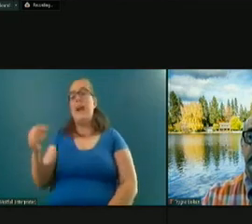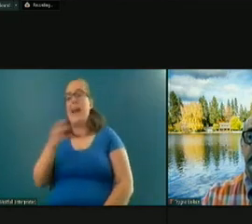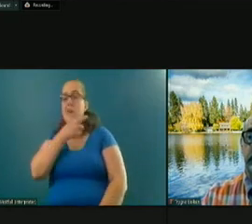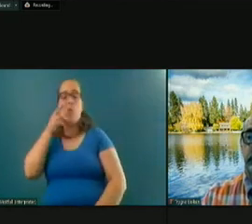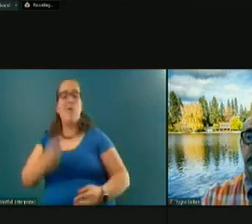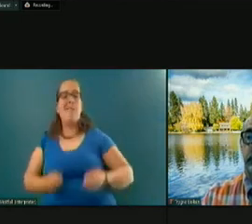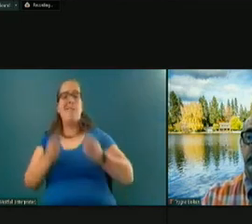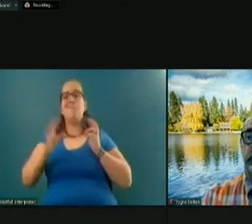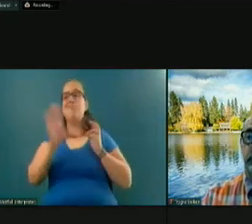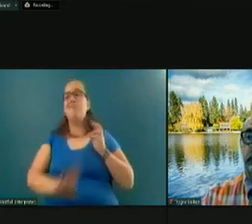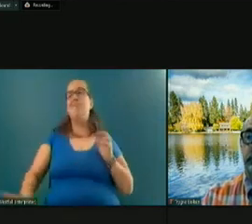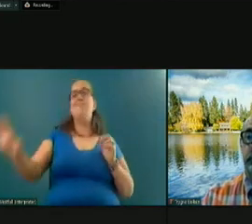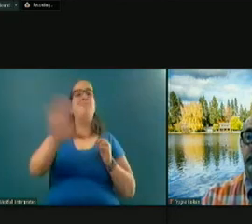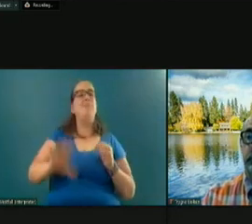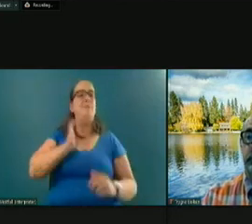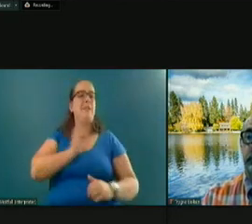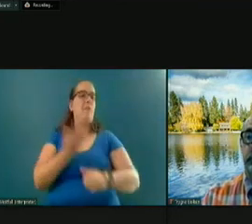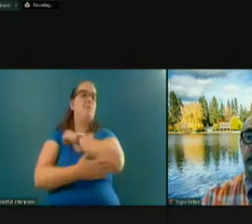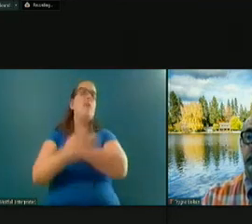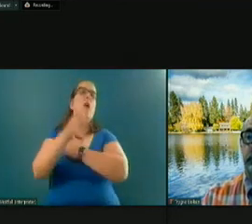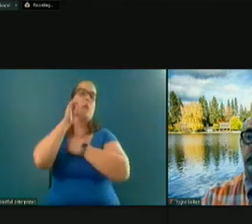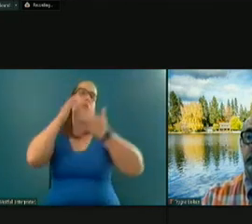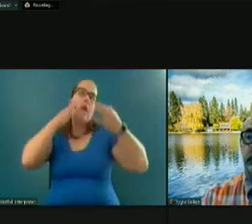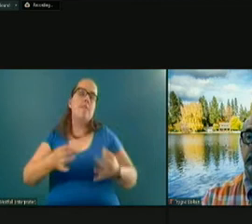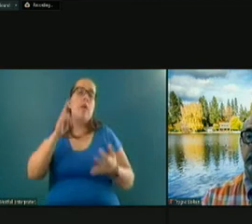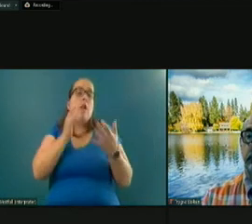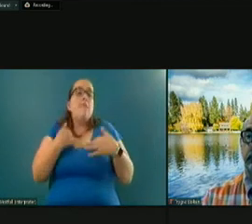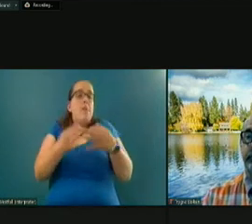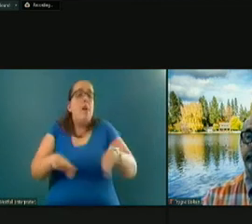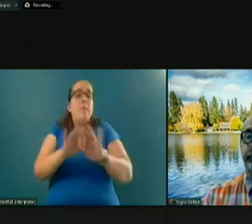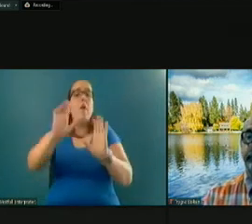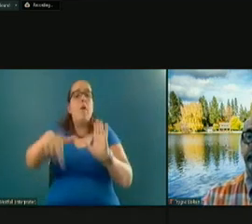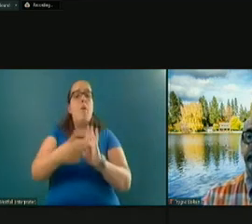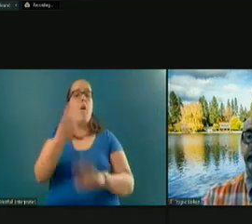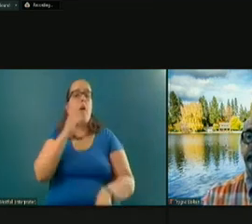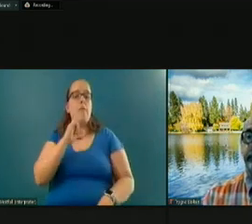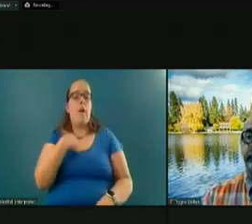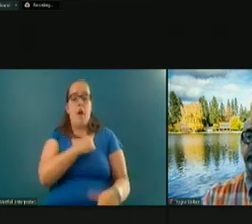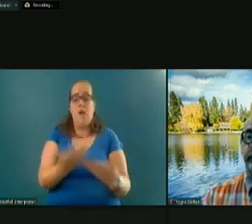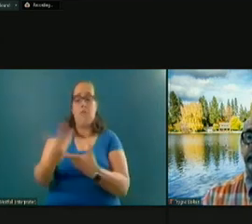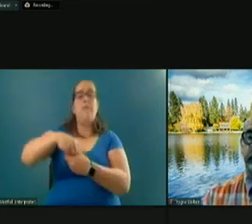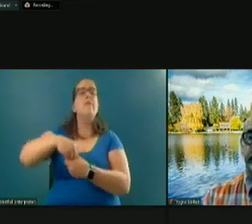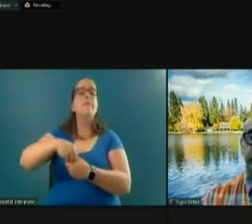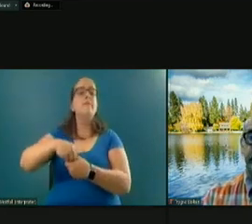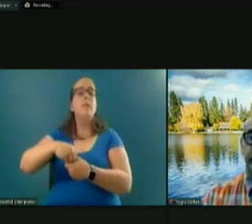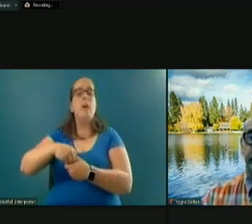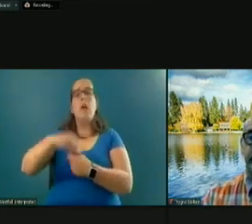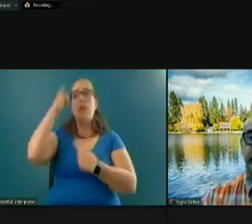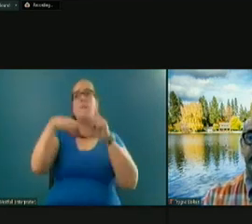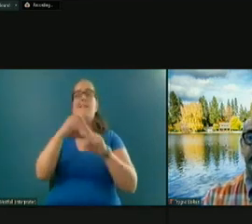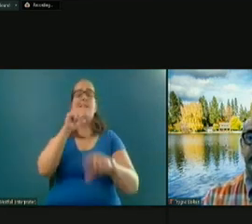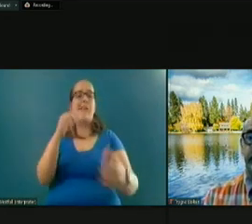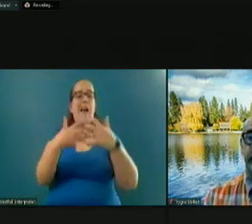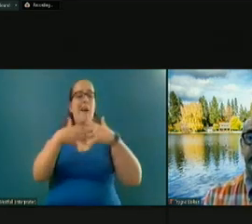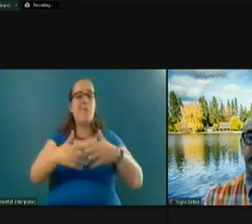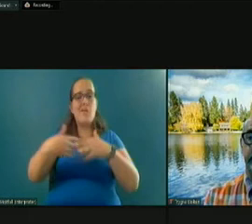across our county. So I definitely think there's an important role for us to play. And when we think about non-motorized transportation,